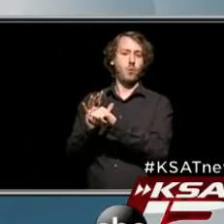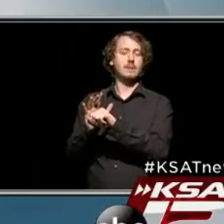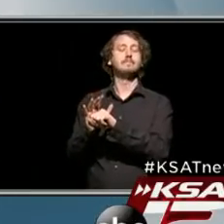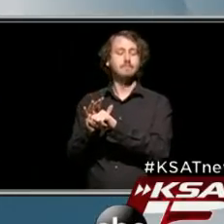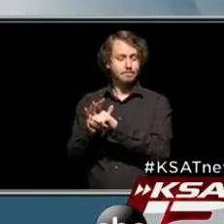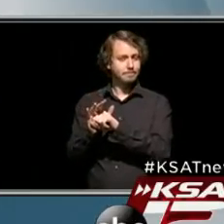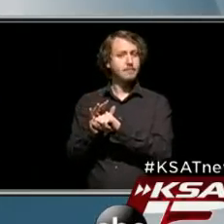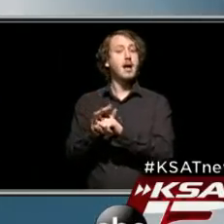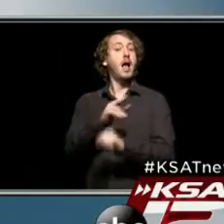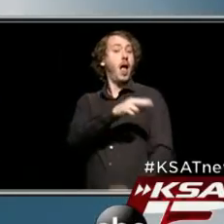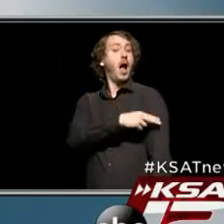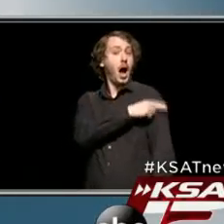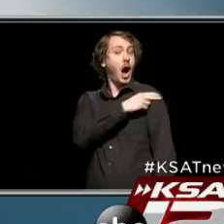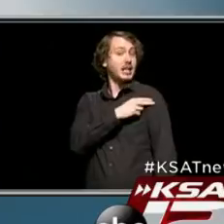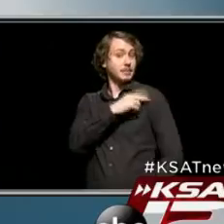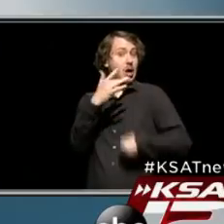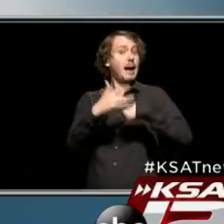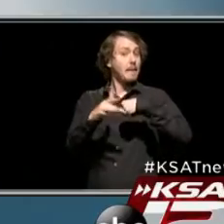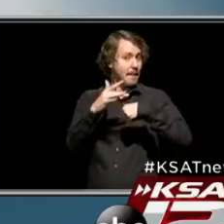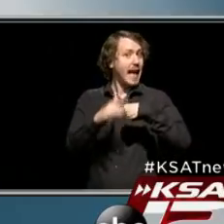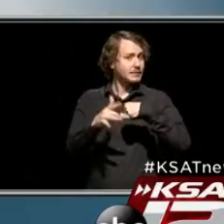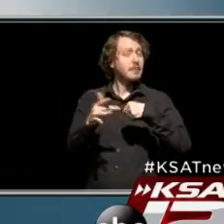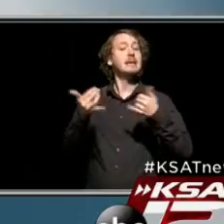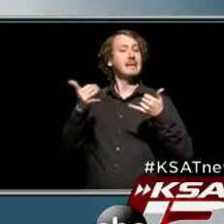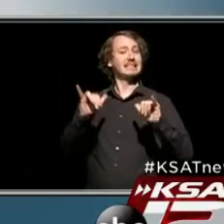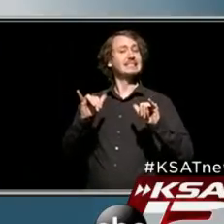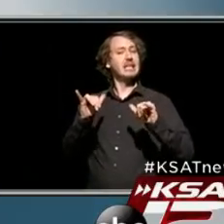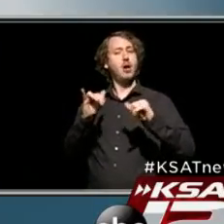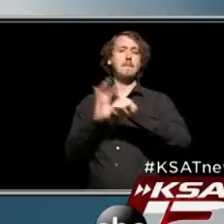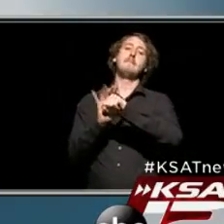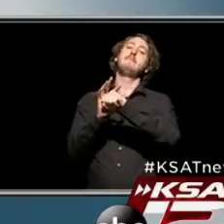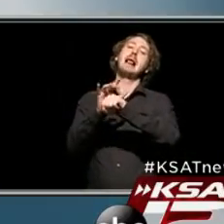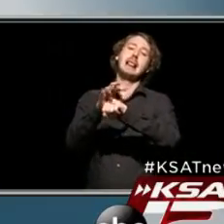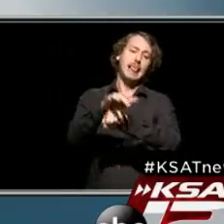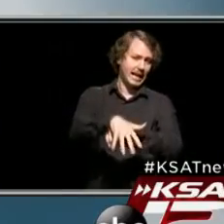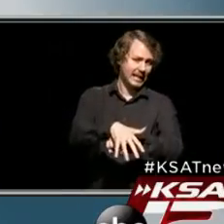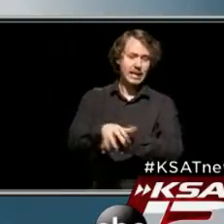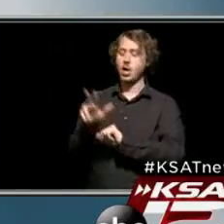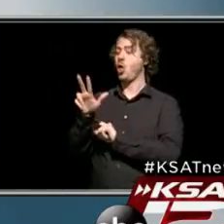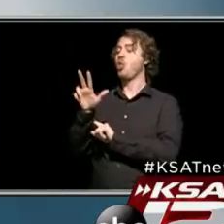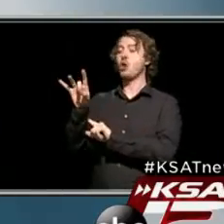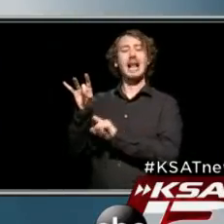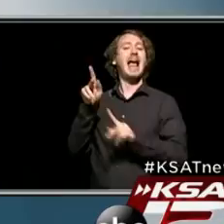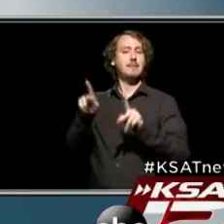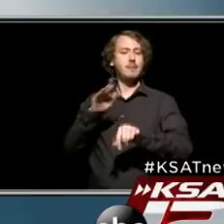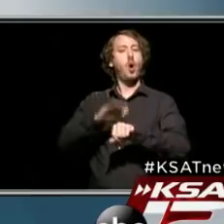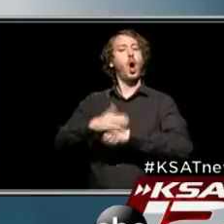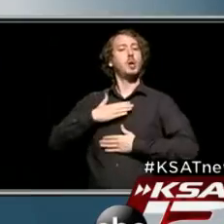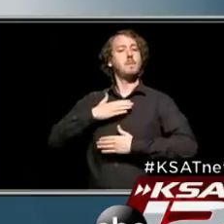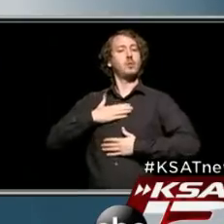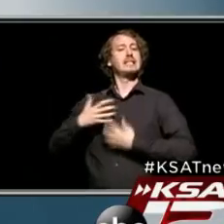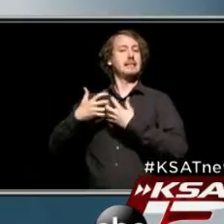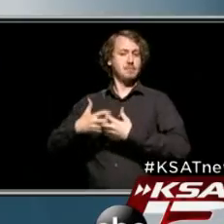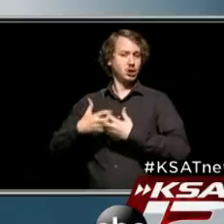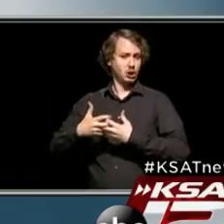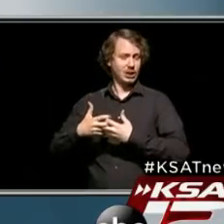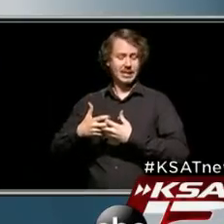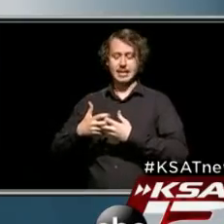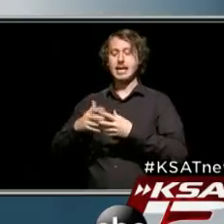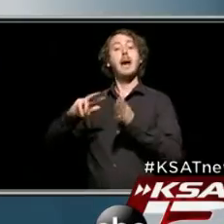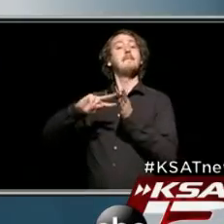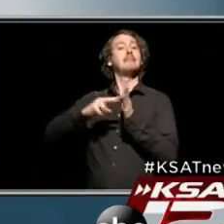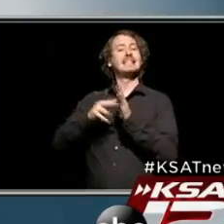The hospital capacity continues to be a strength for us. We have 38 folks on ventilators tonight, and that means